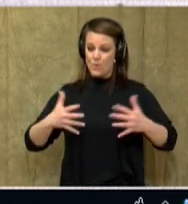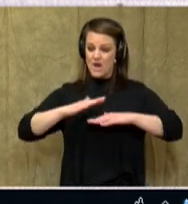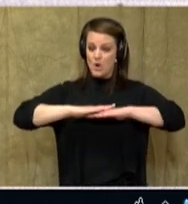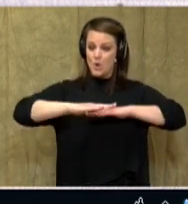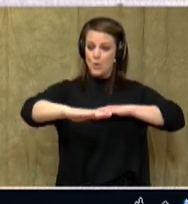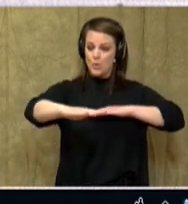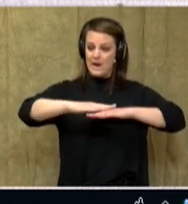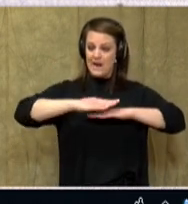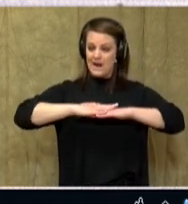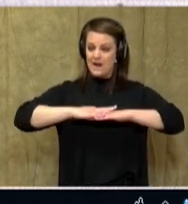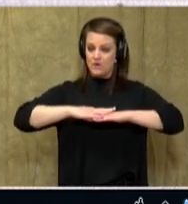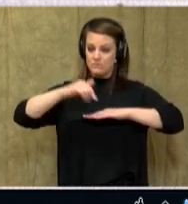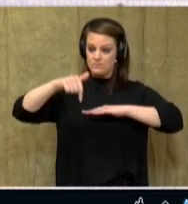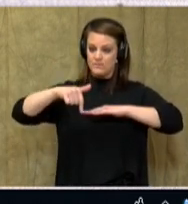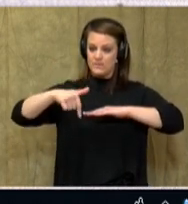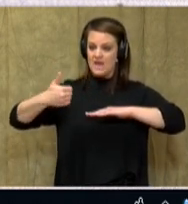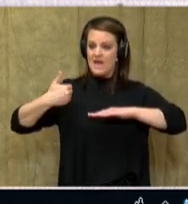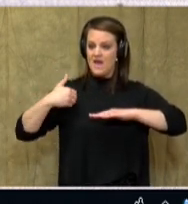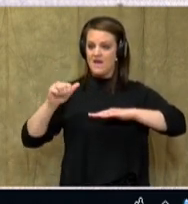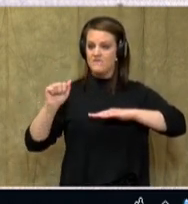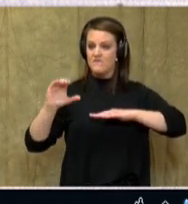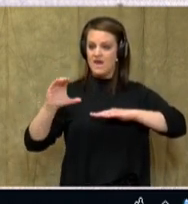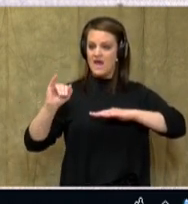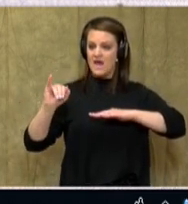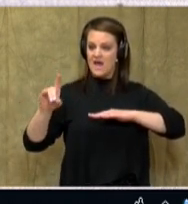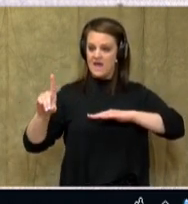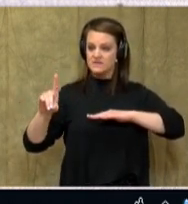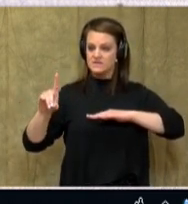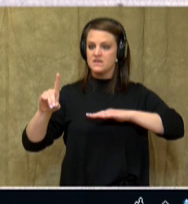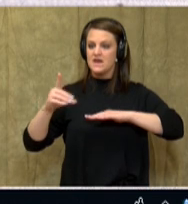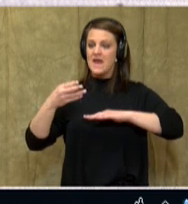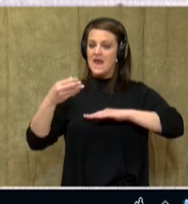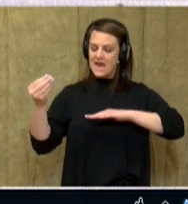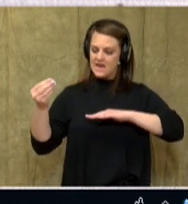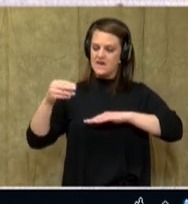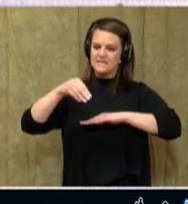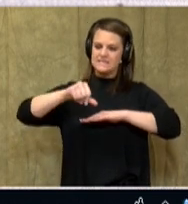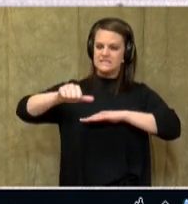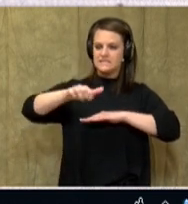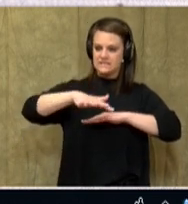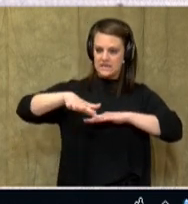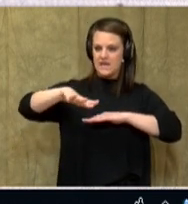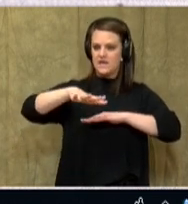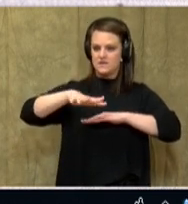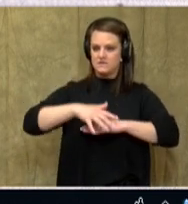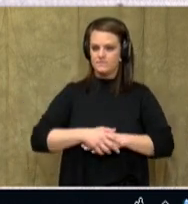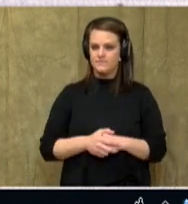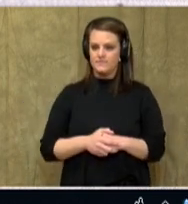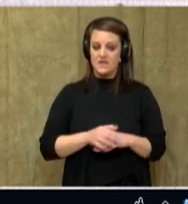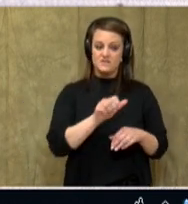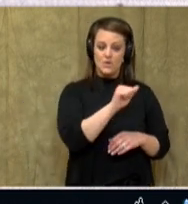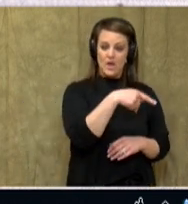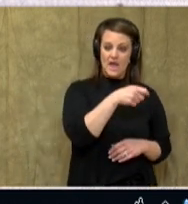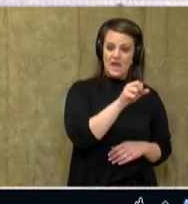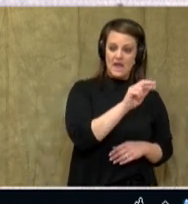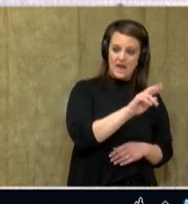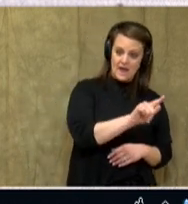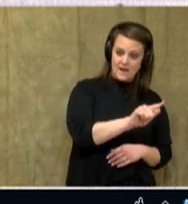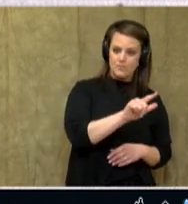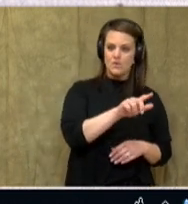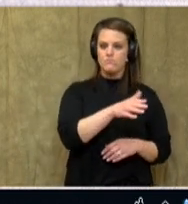a steady water supply, and a covering of sand. The growing season must last from April to November,